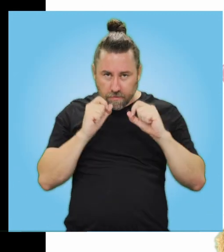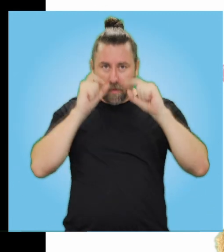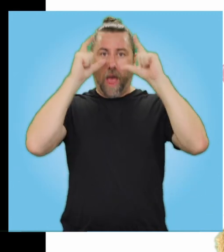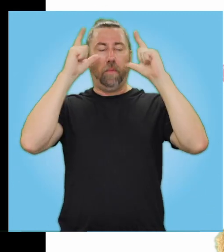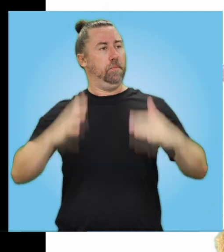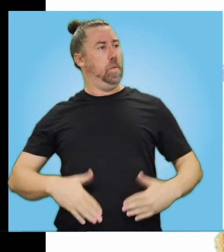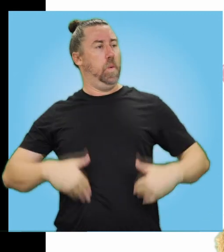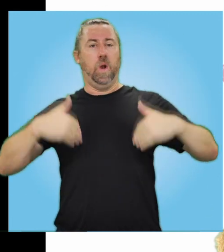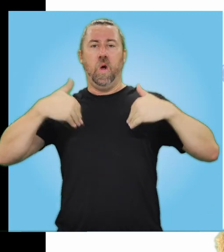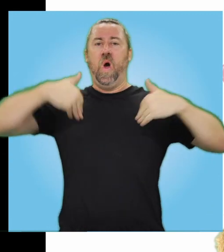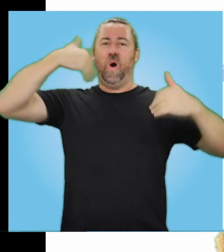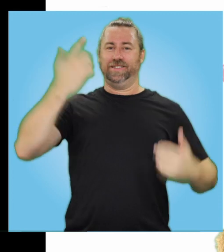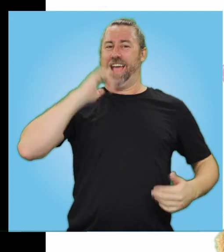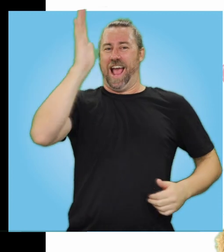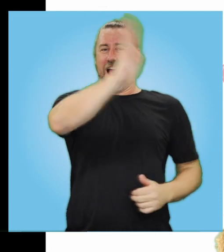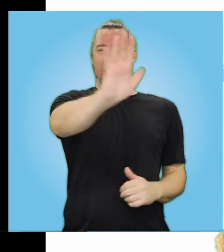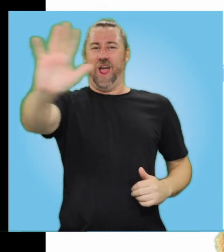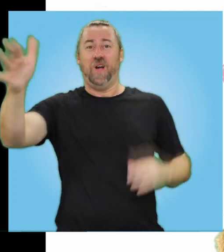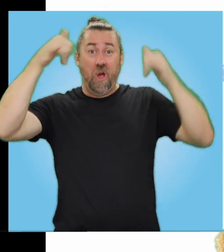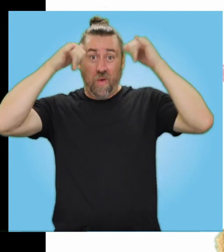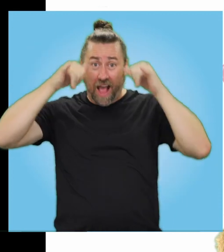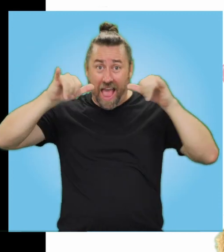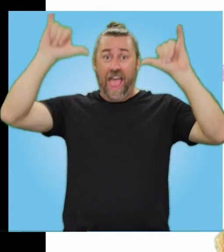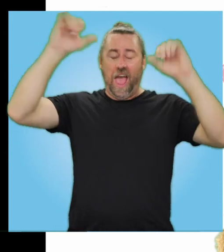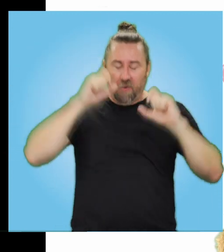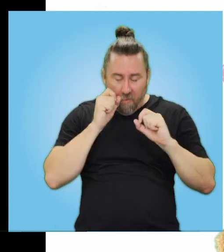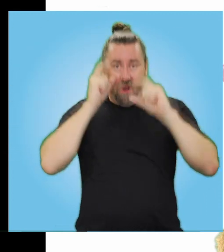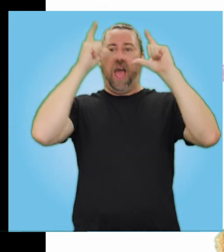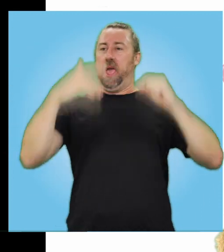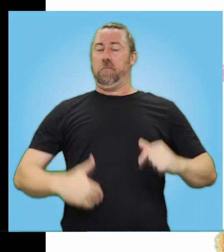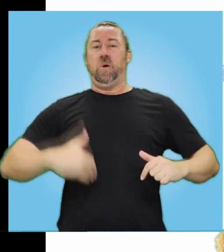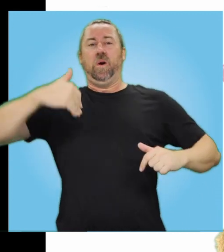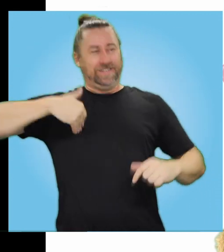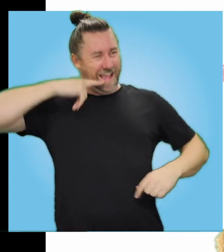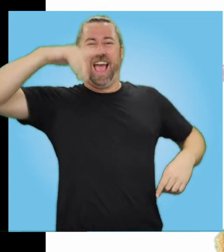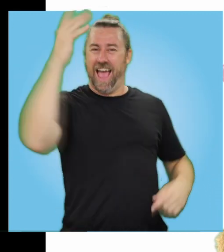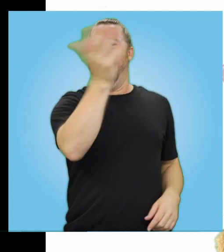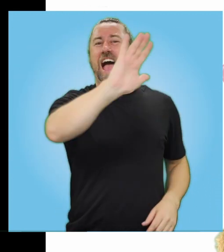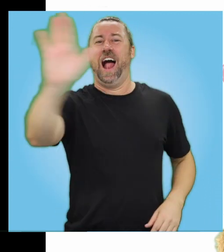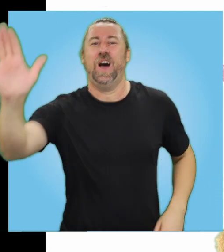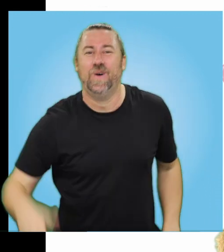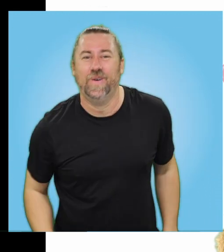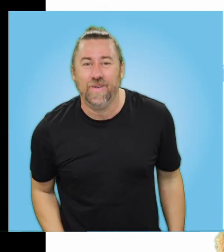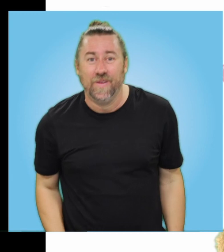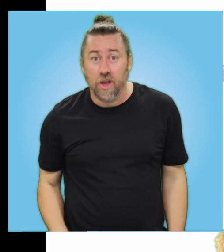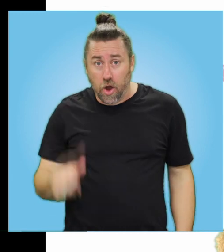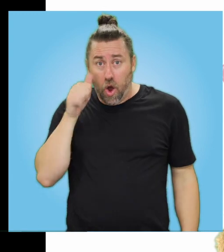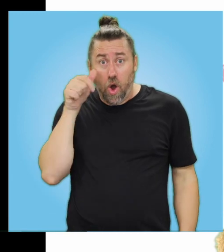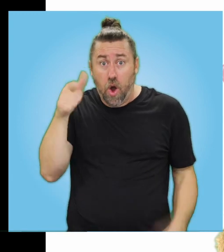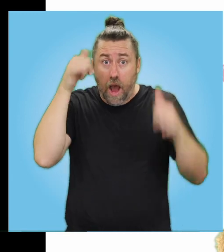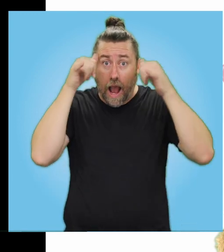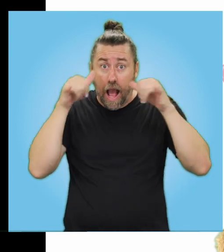they always say hello. When cows get up in the morning, they always say hello. And what do you think they